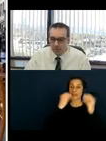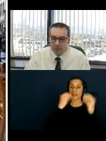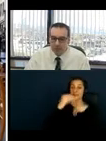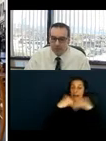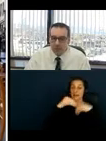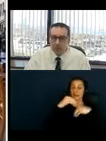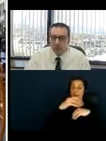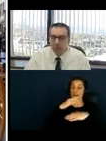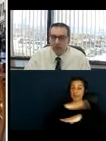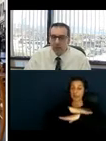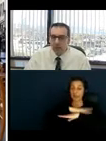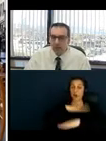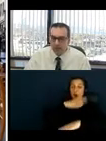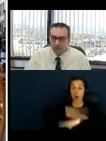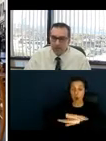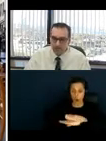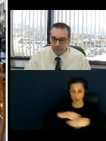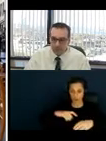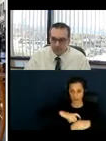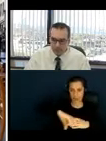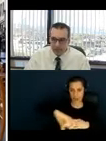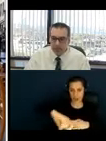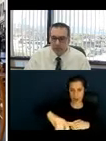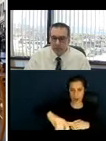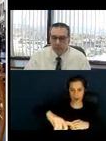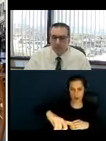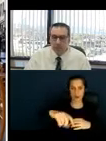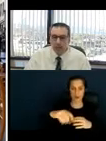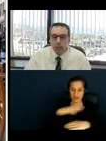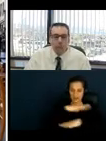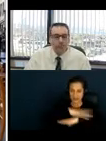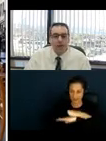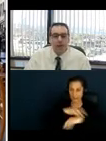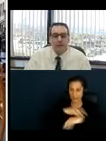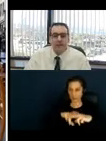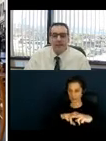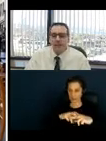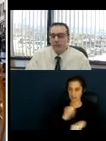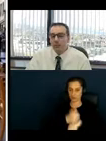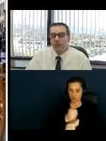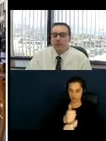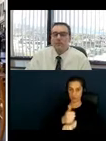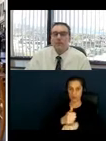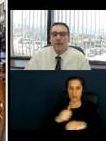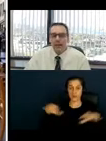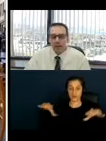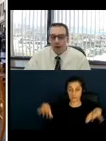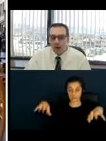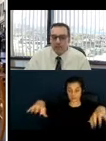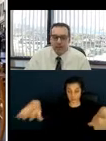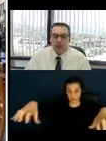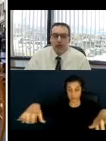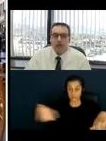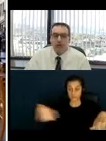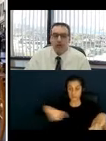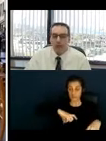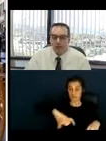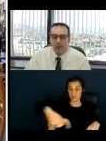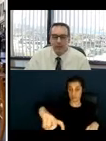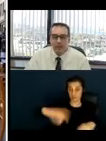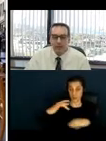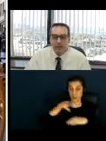front and the rear of the sidewalk have the tables and seating with a path down the middle, while also providing off sidewalk